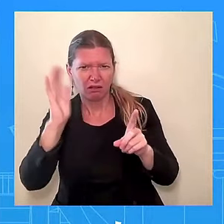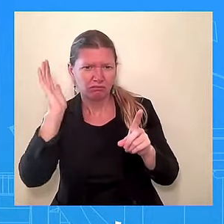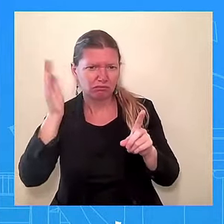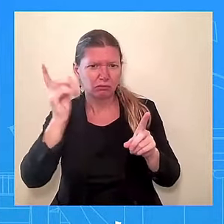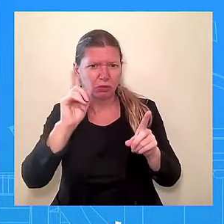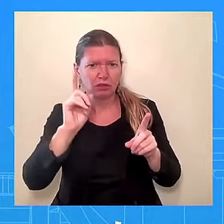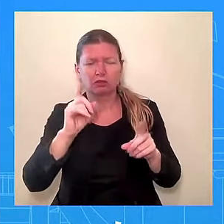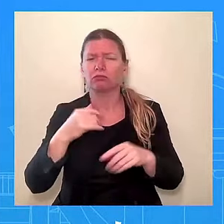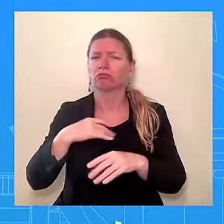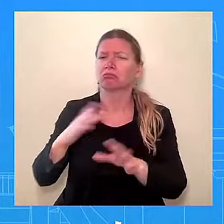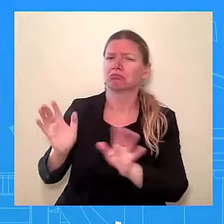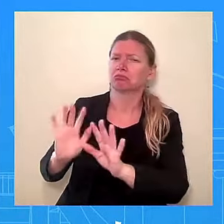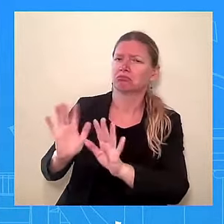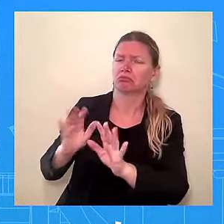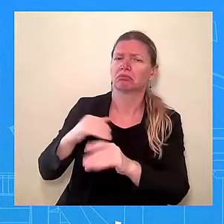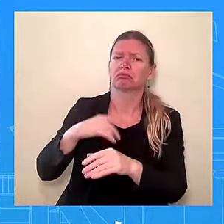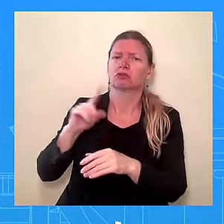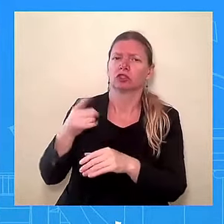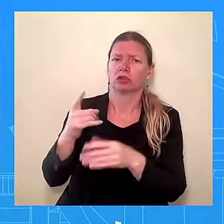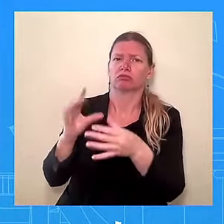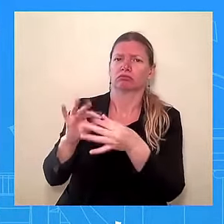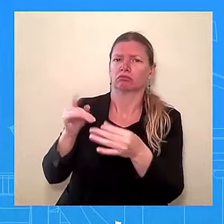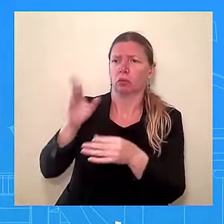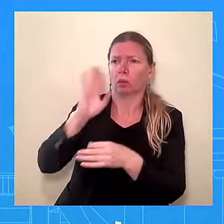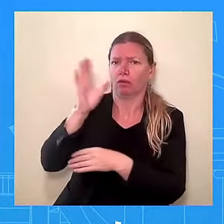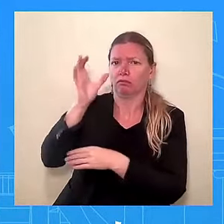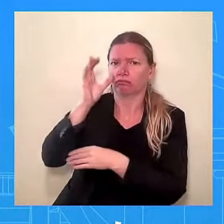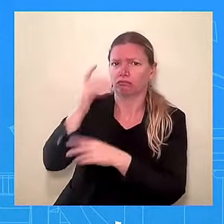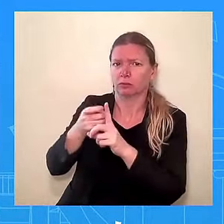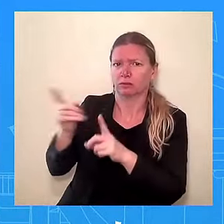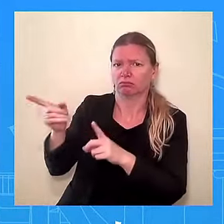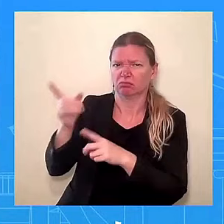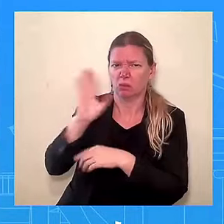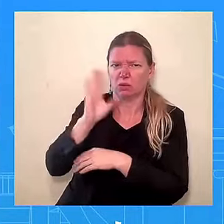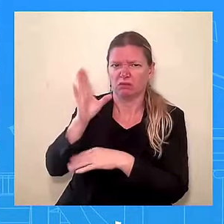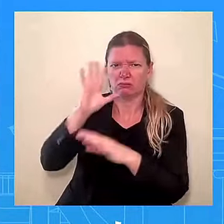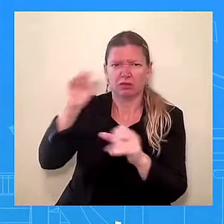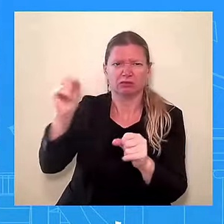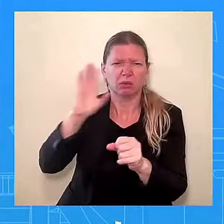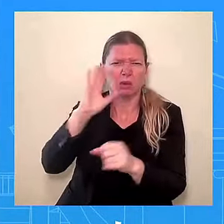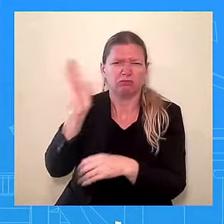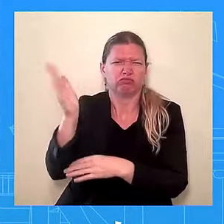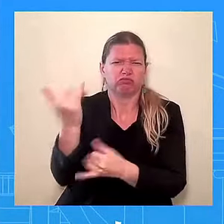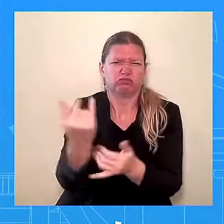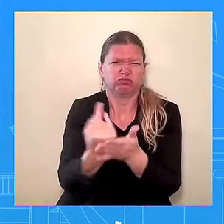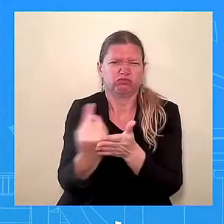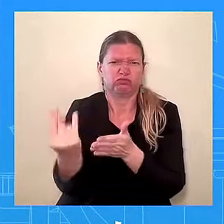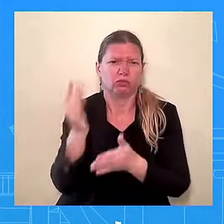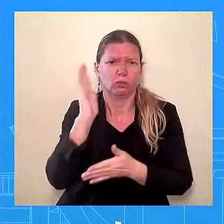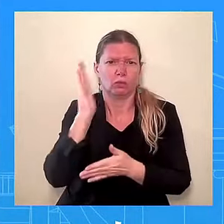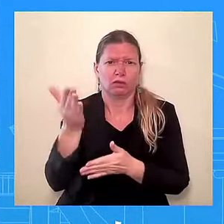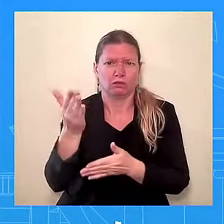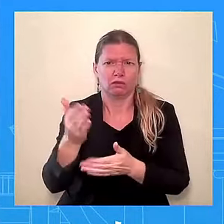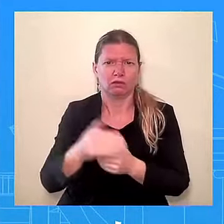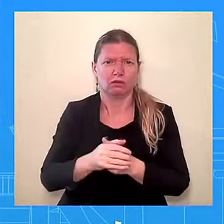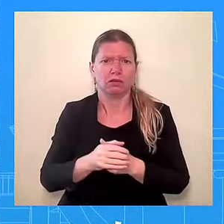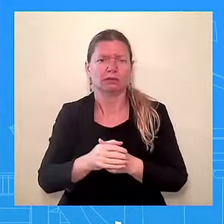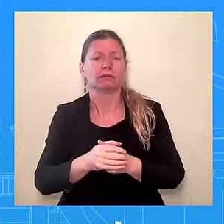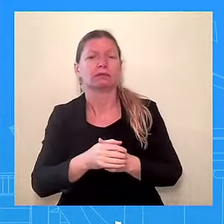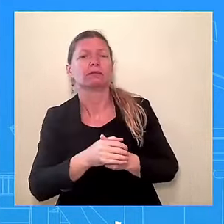can speak to. So next week, Vice President Harris is going to Detroit. The UAW has just endorsed her ahead of